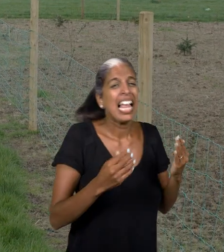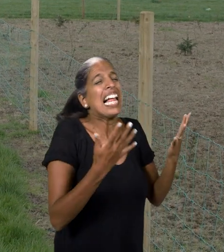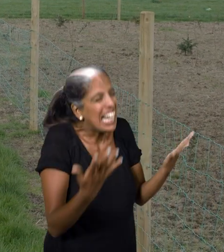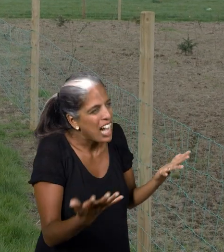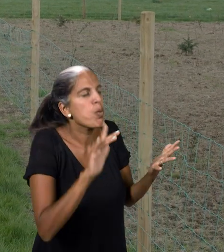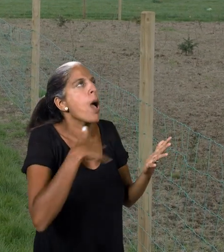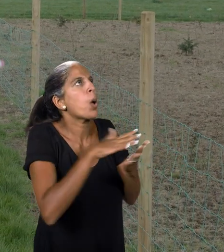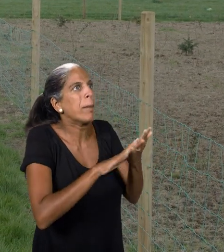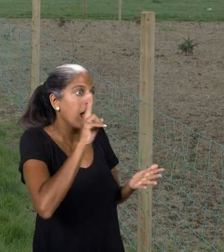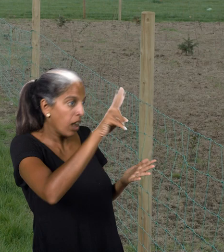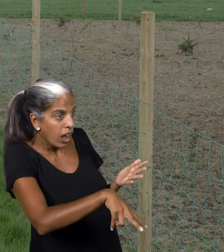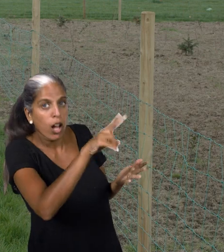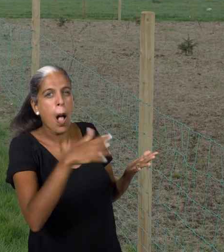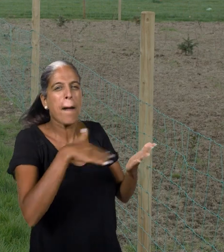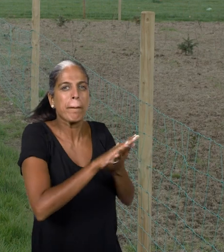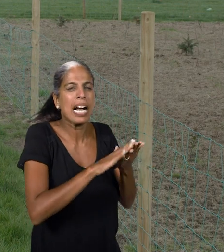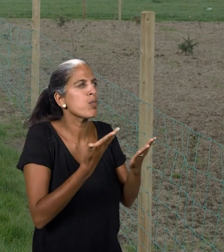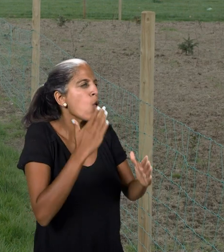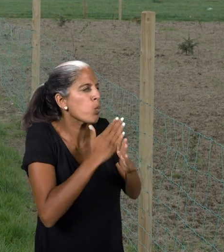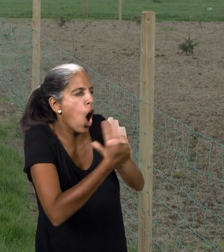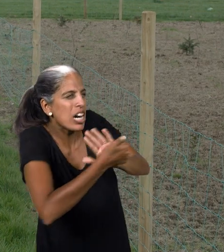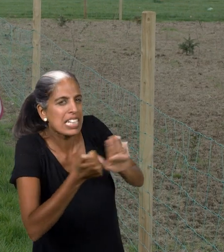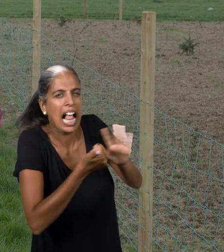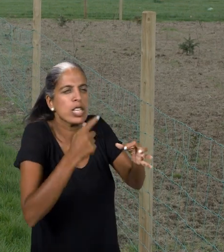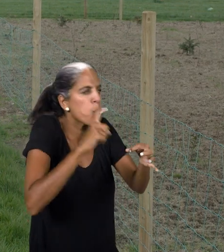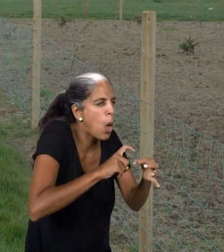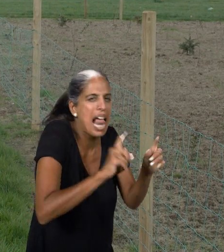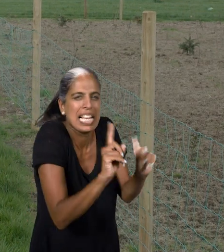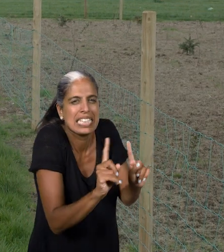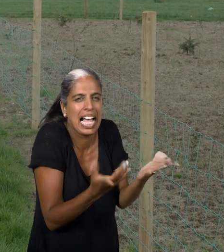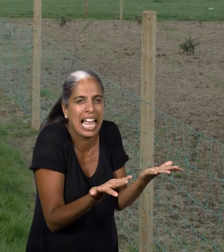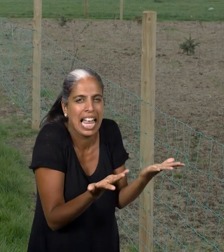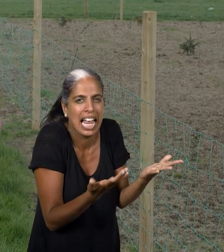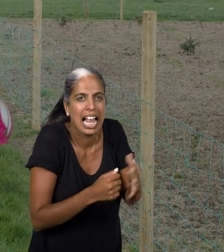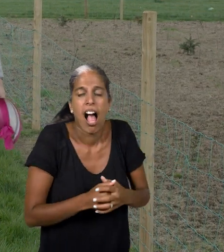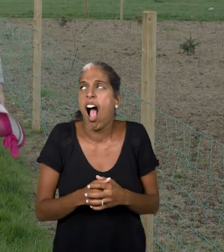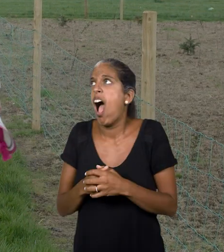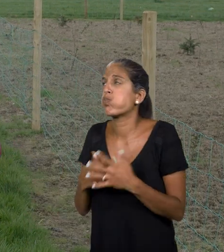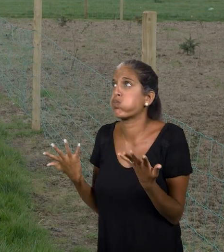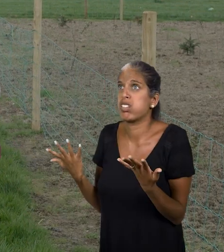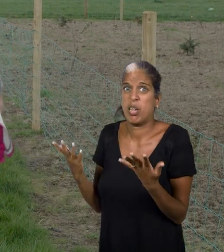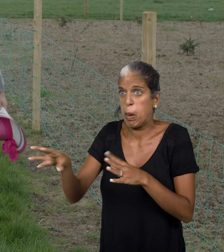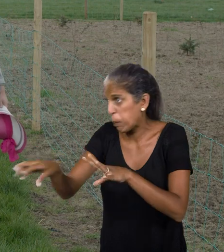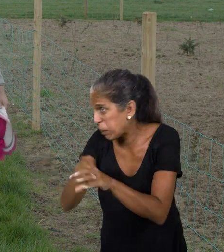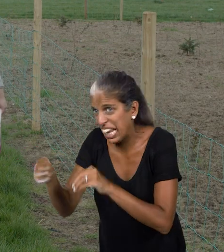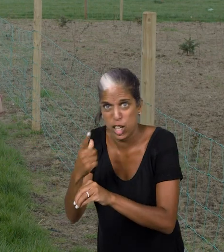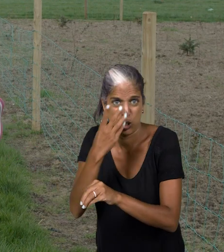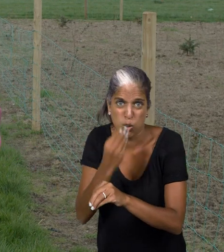Yeah, I'm not actually saying what they look like. No, I'm talking about working skills quality. Oh,